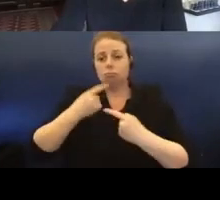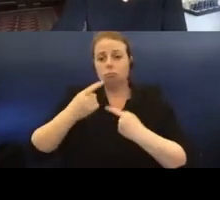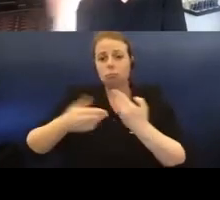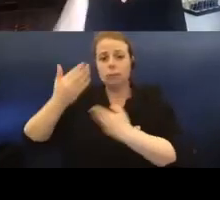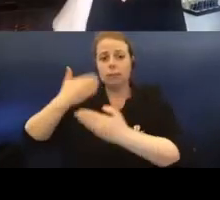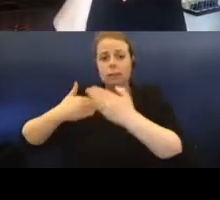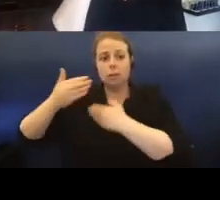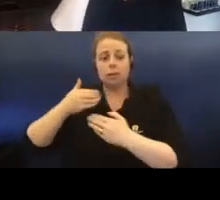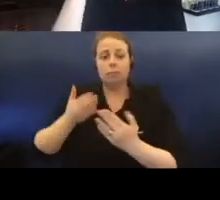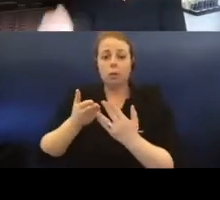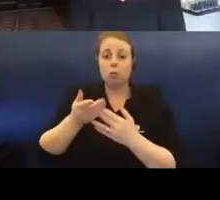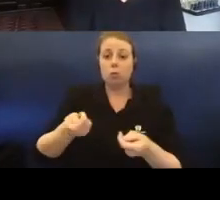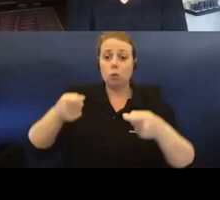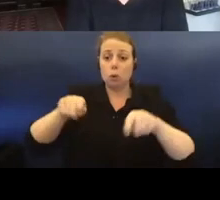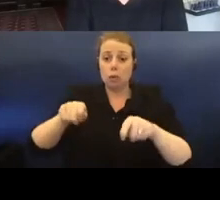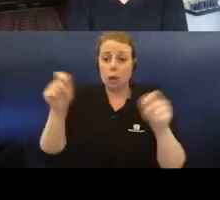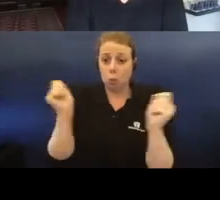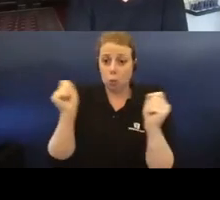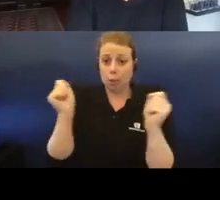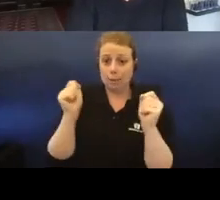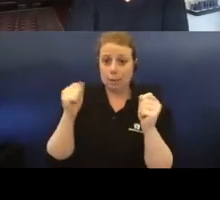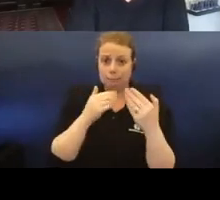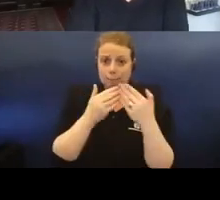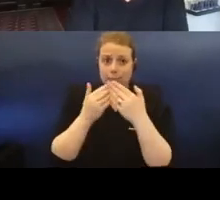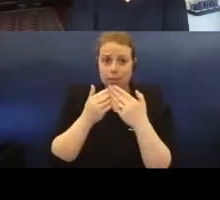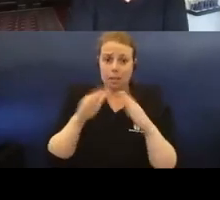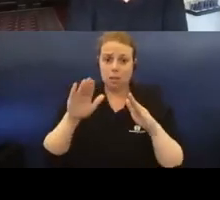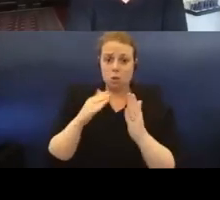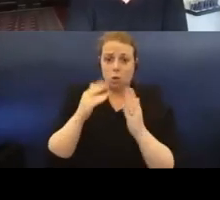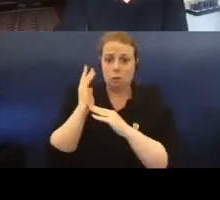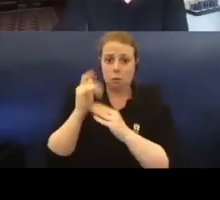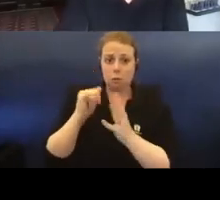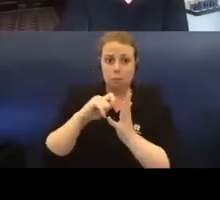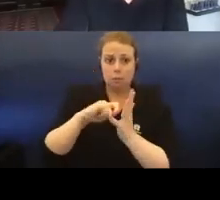during winter, I also started a short film series called Living Room.